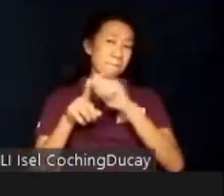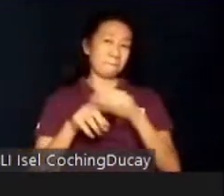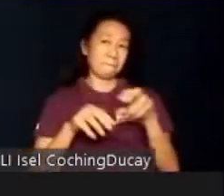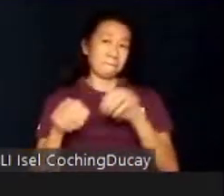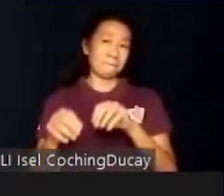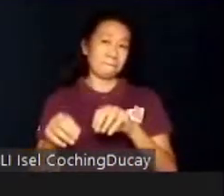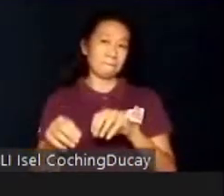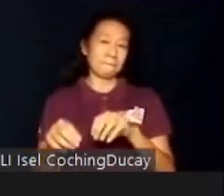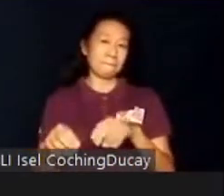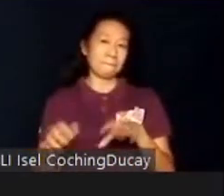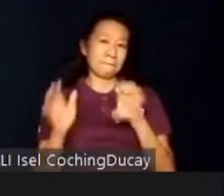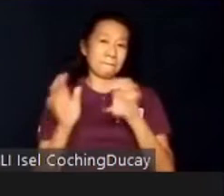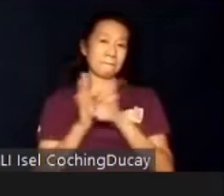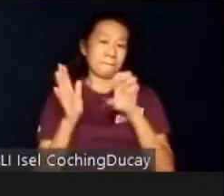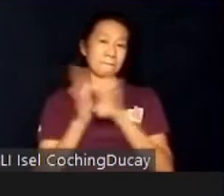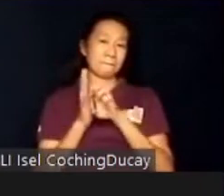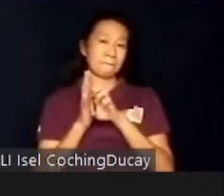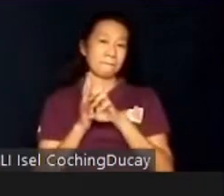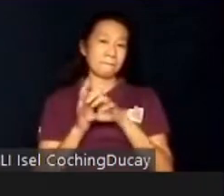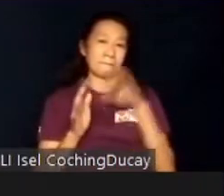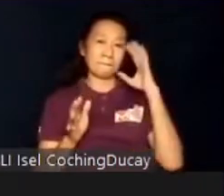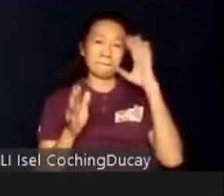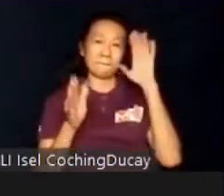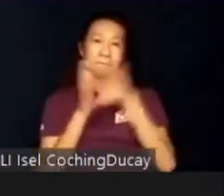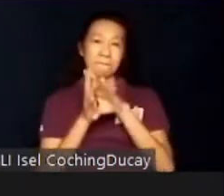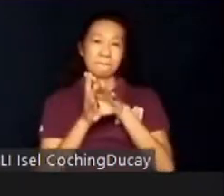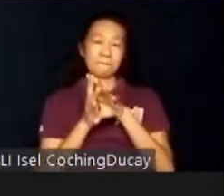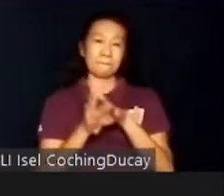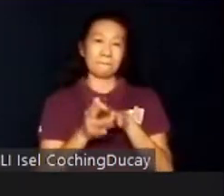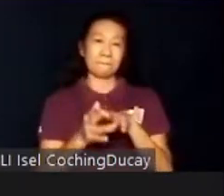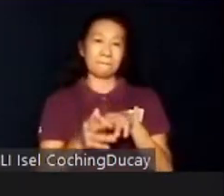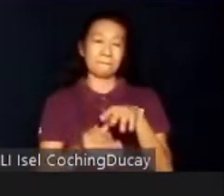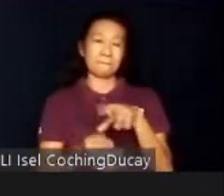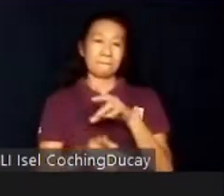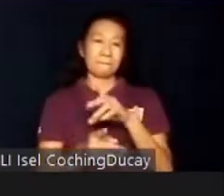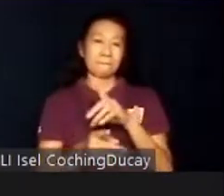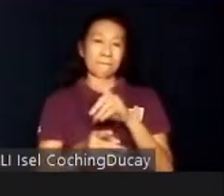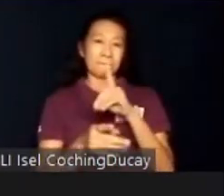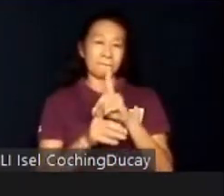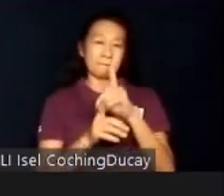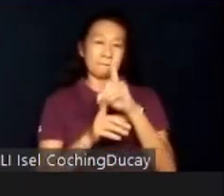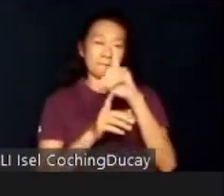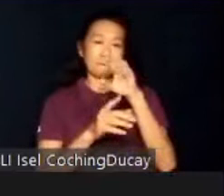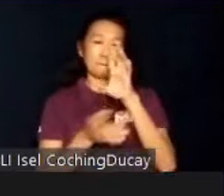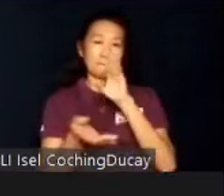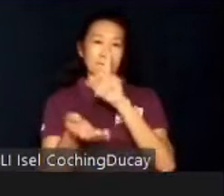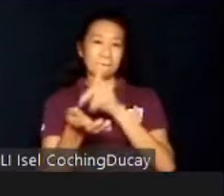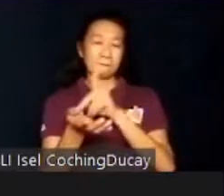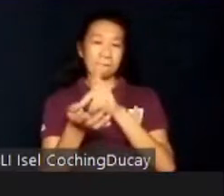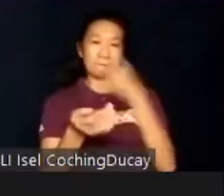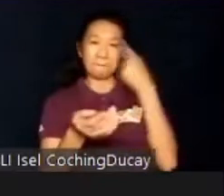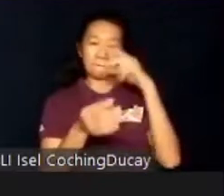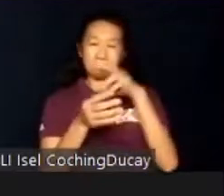some photos of Project TEACH in action. Developmental pediatricians come monthly for diagnosis and referral to appropriate